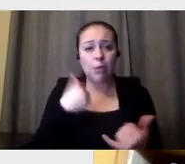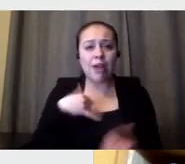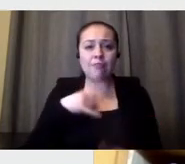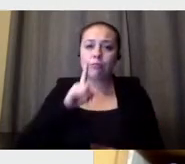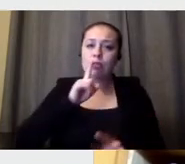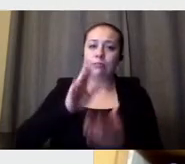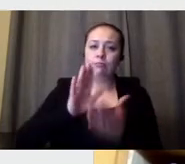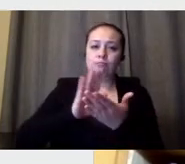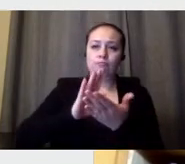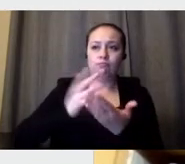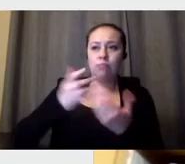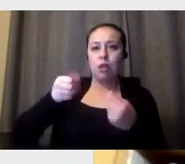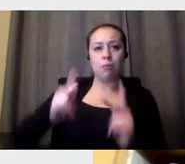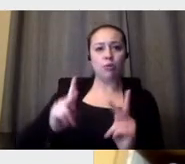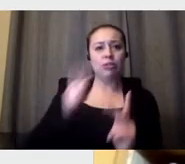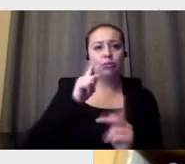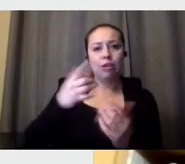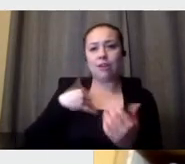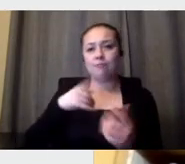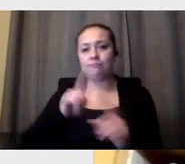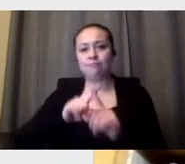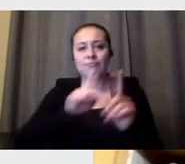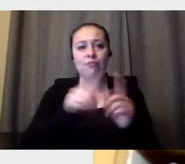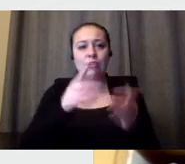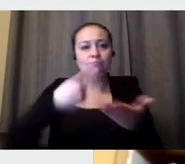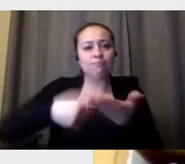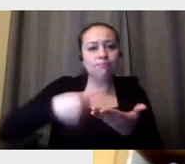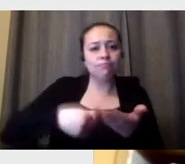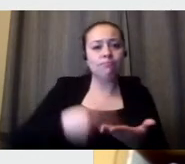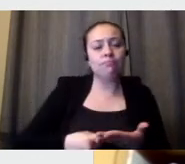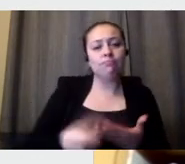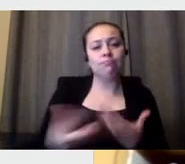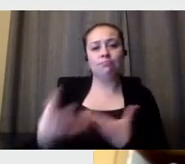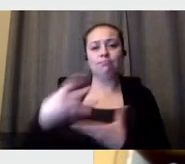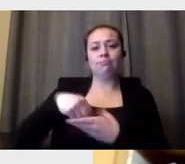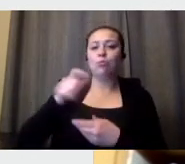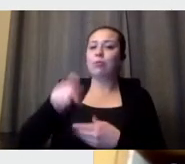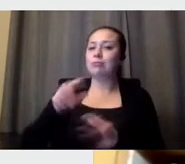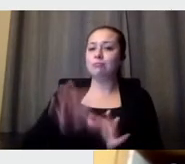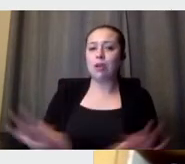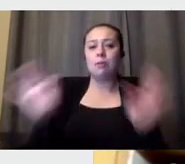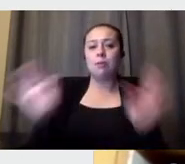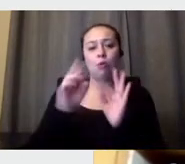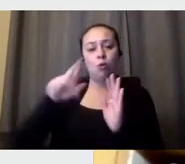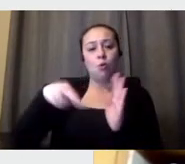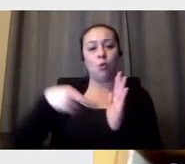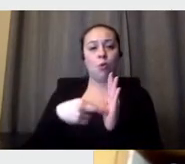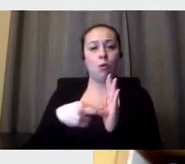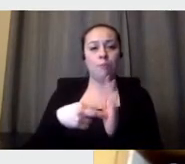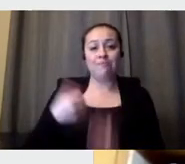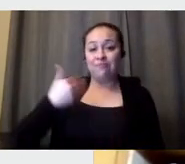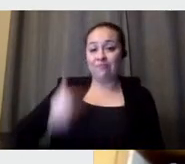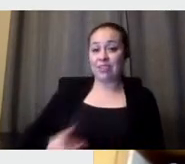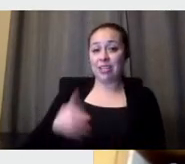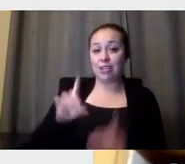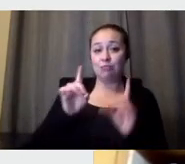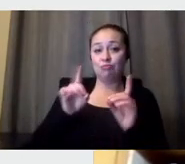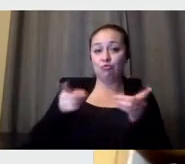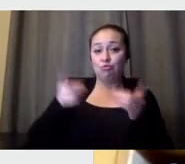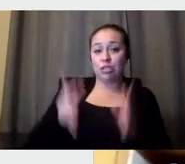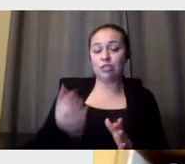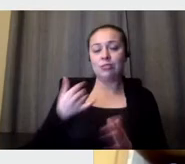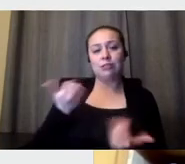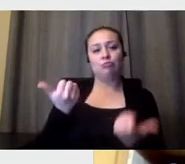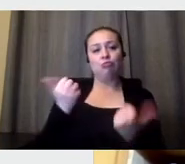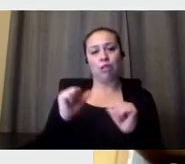balance in the world. In this, design must play a critical role. As director, I aim to make the Vignelli Center even more